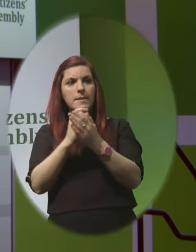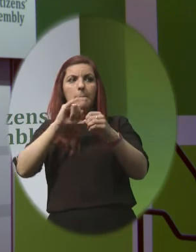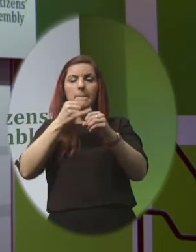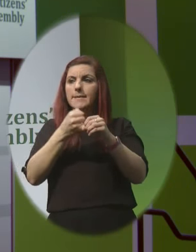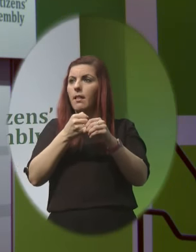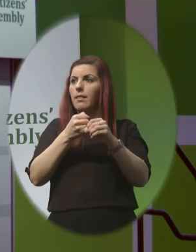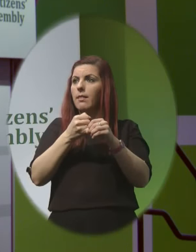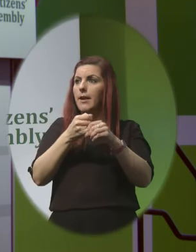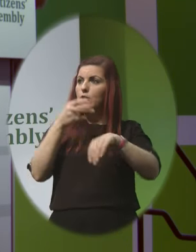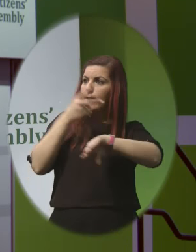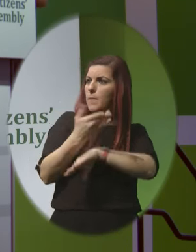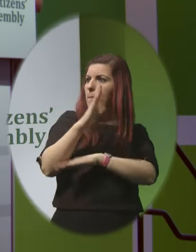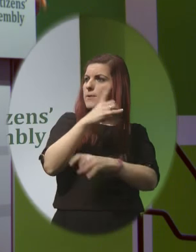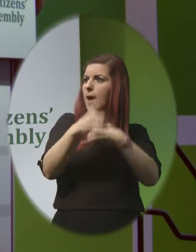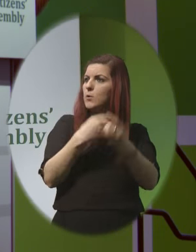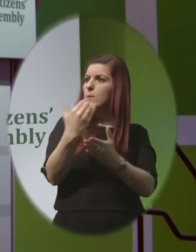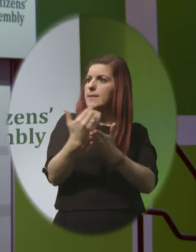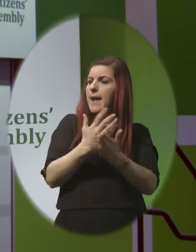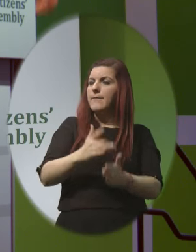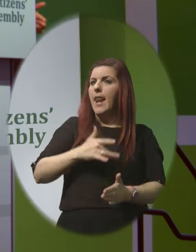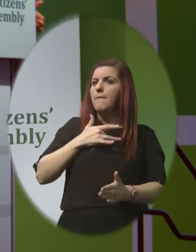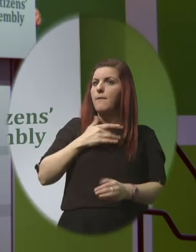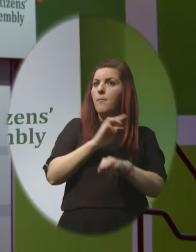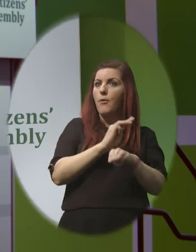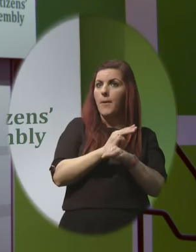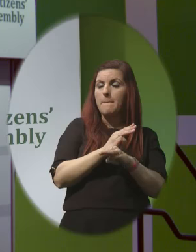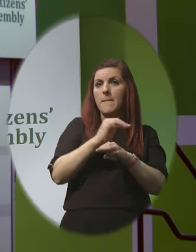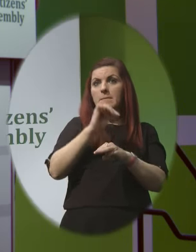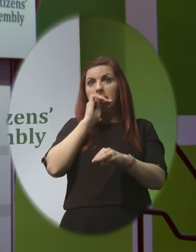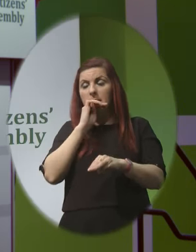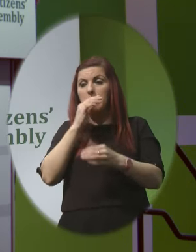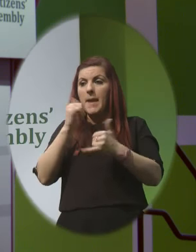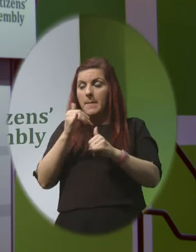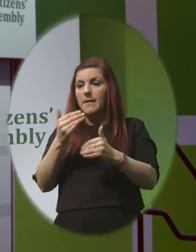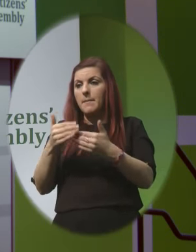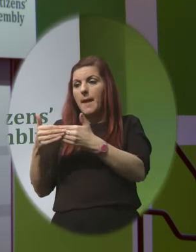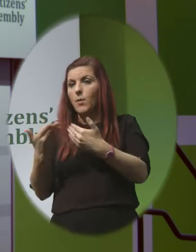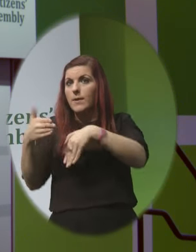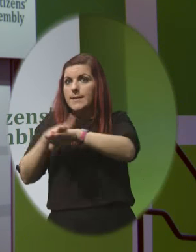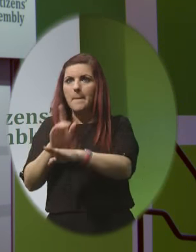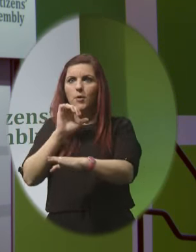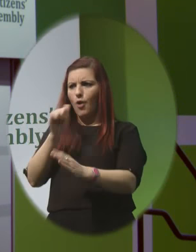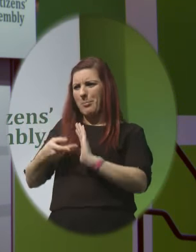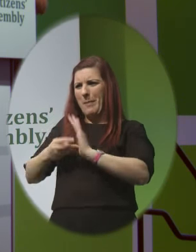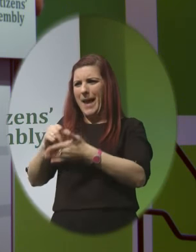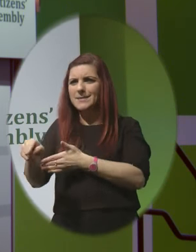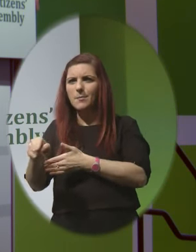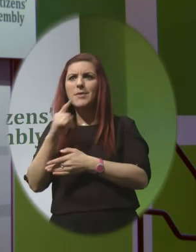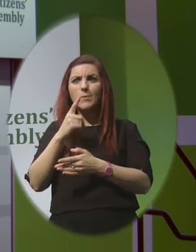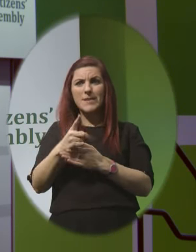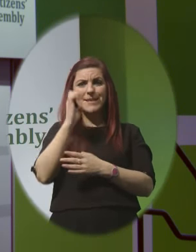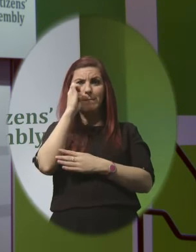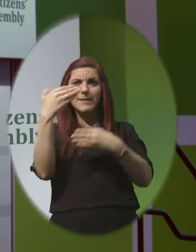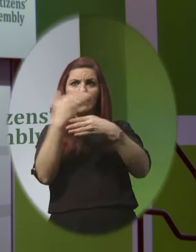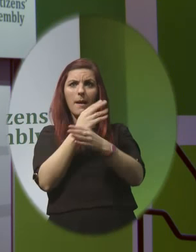to save the life of the mother May result in the unintended death of the baby This was foreseen by the 8th amendment And it was